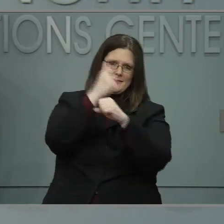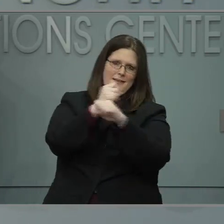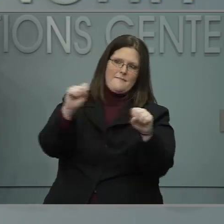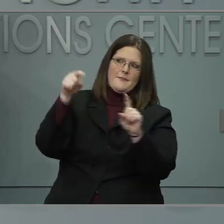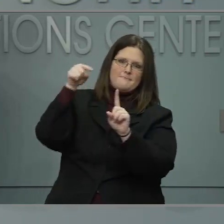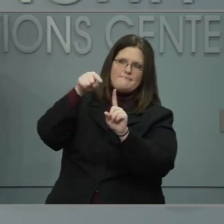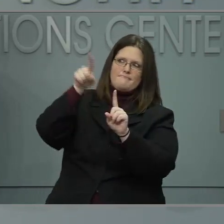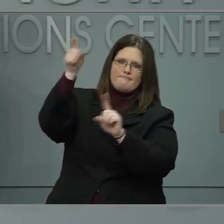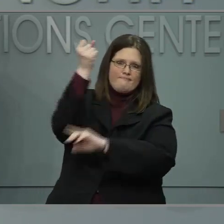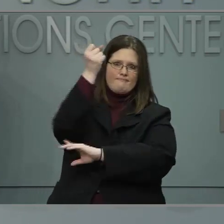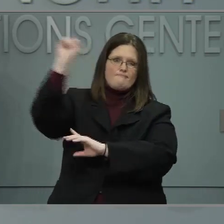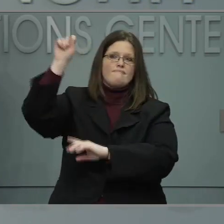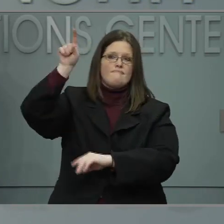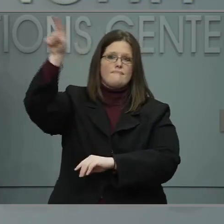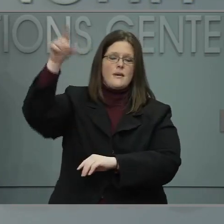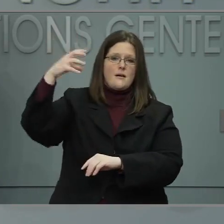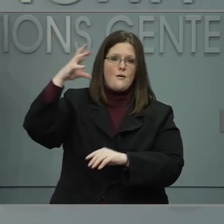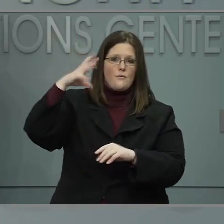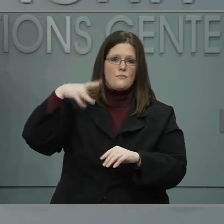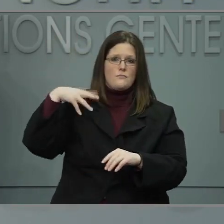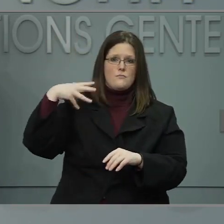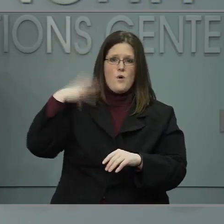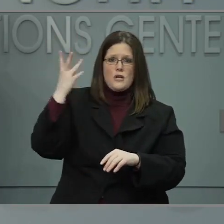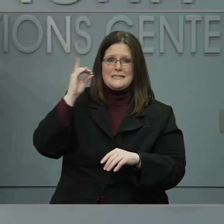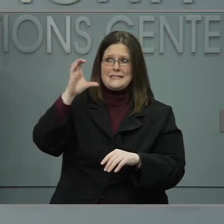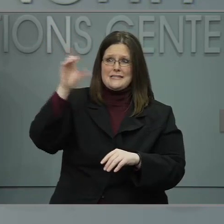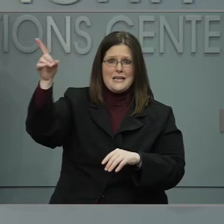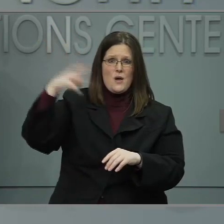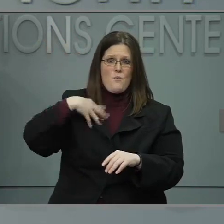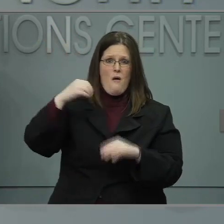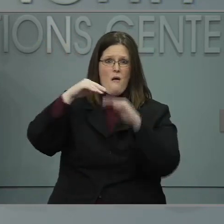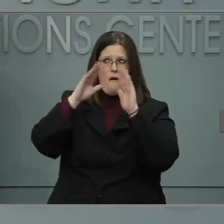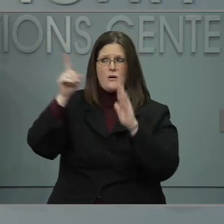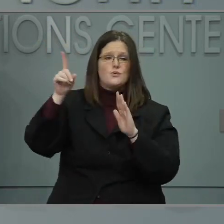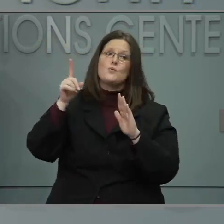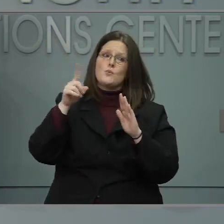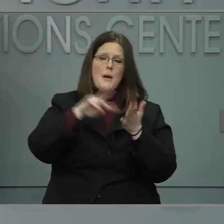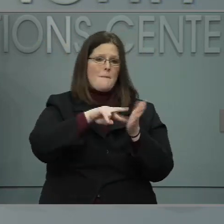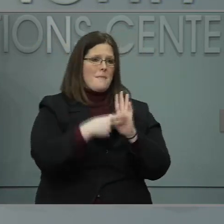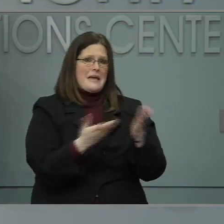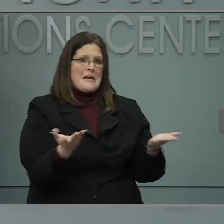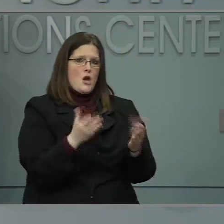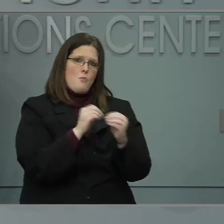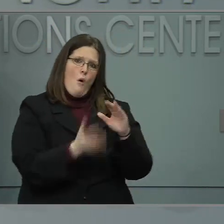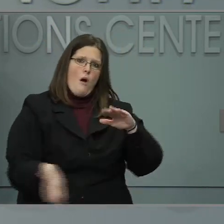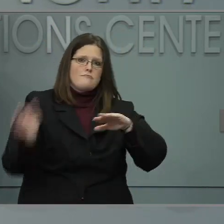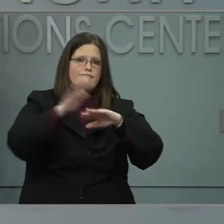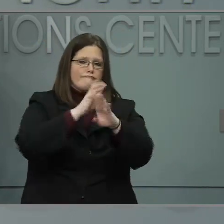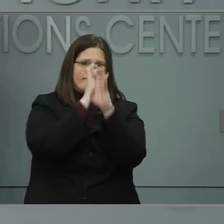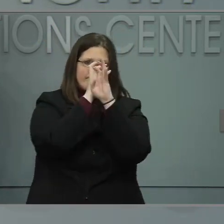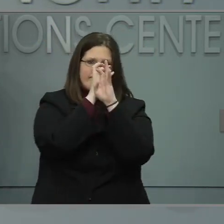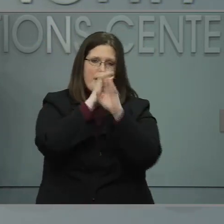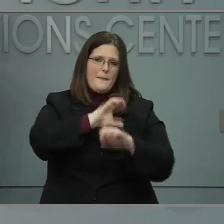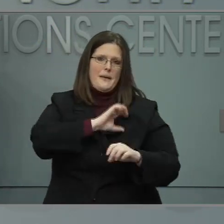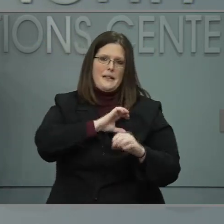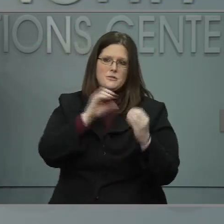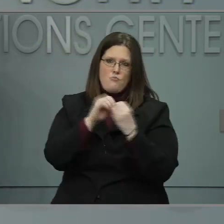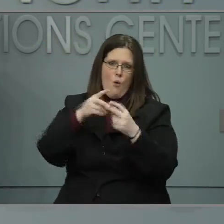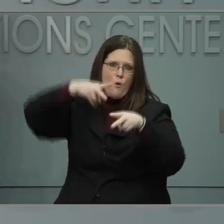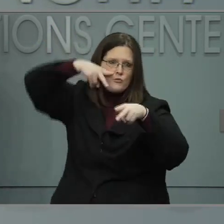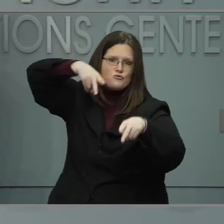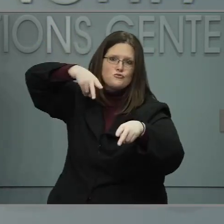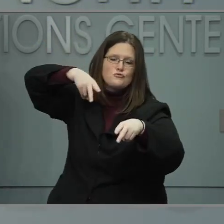the level of threat has been raised, and I know law enforcement is concerned, but I'll certainly